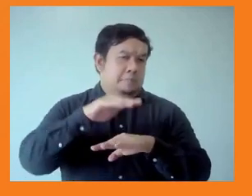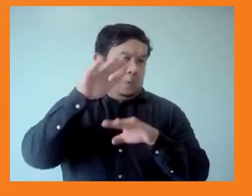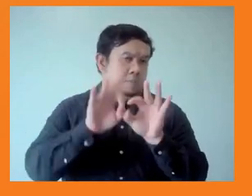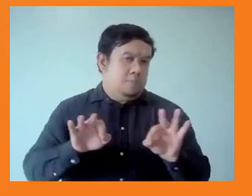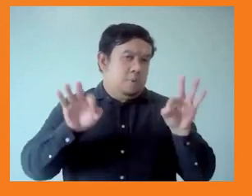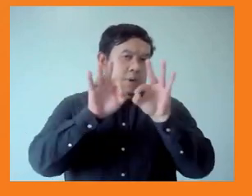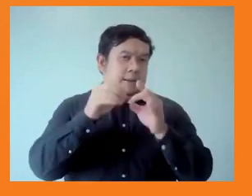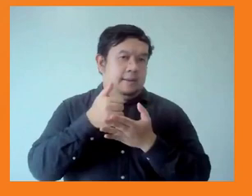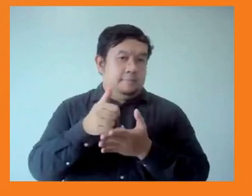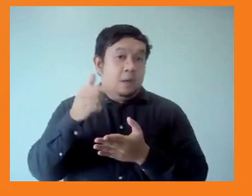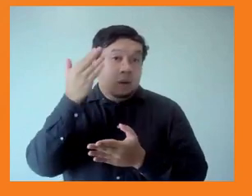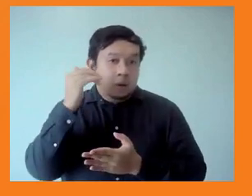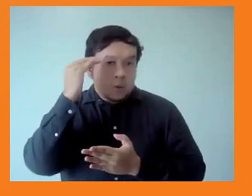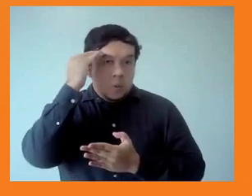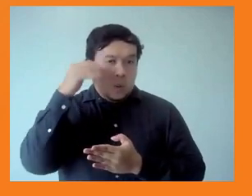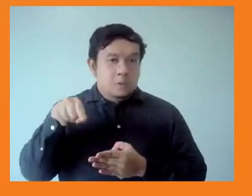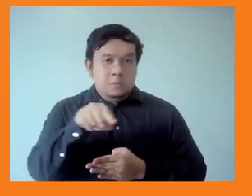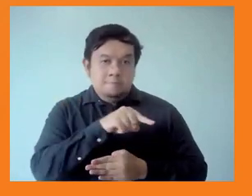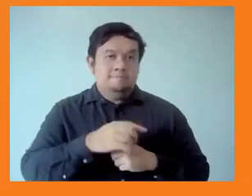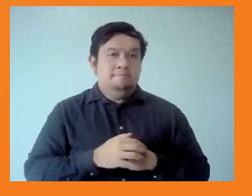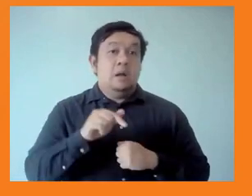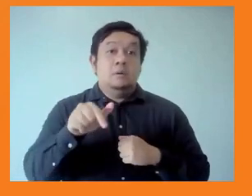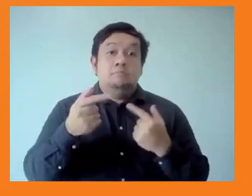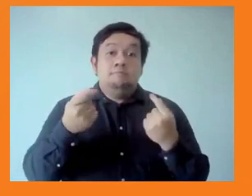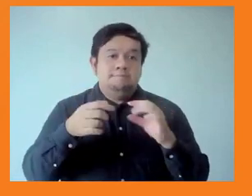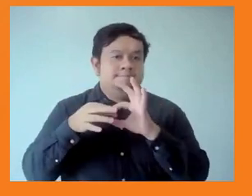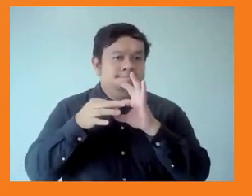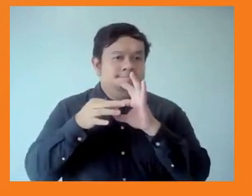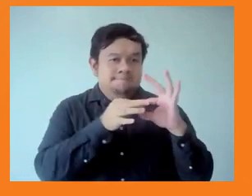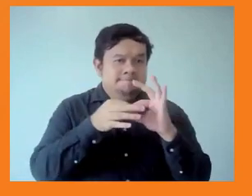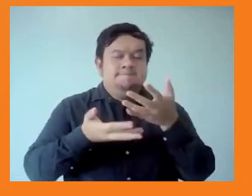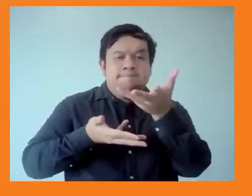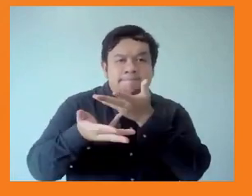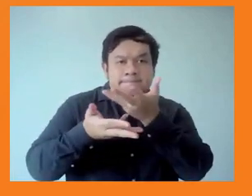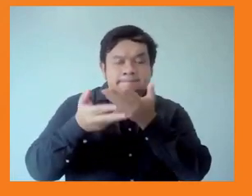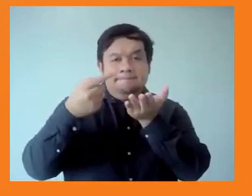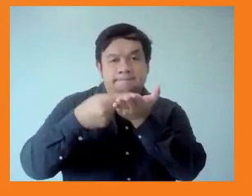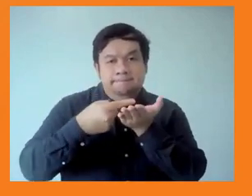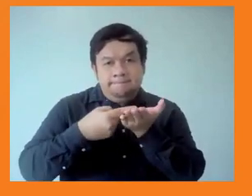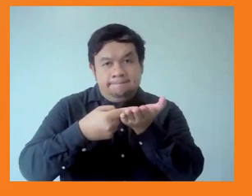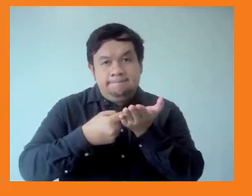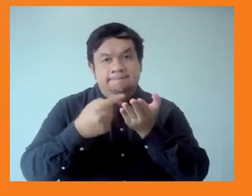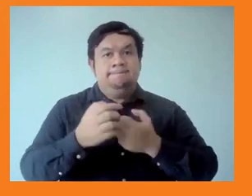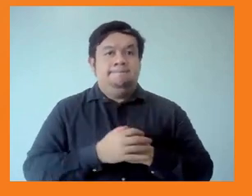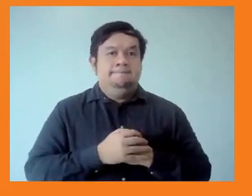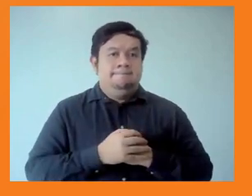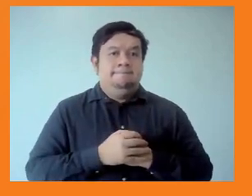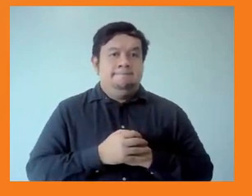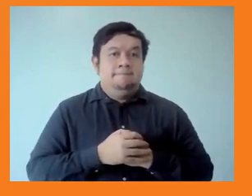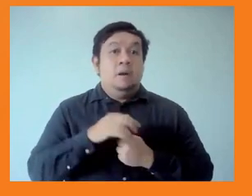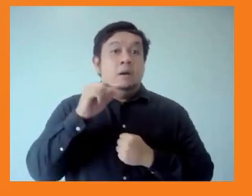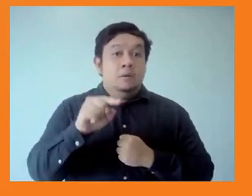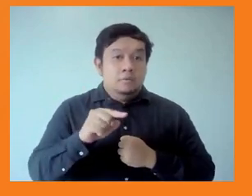including the call for loss and damage. Thank you to Albert for affirming how